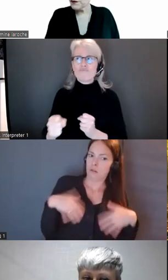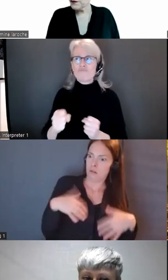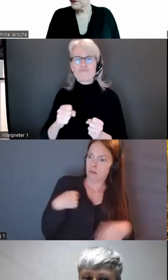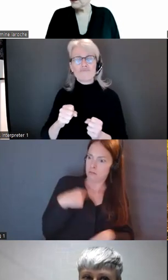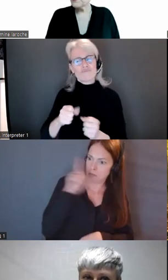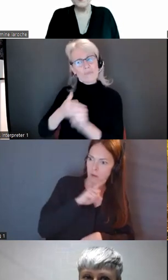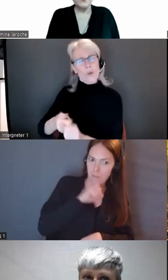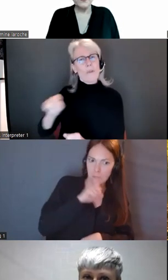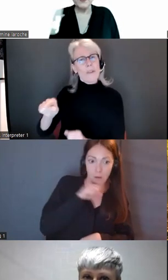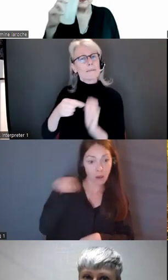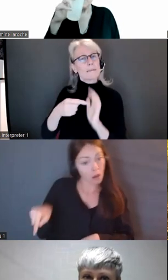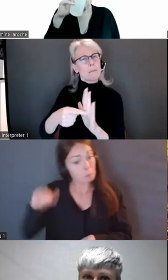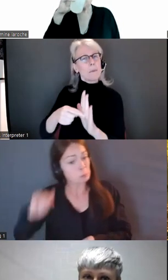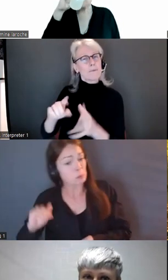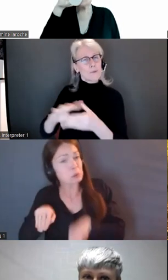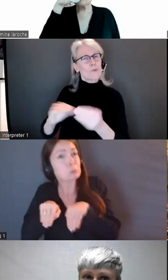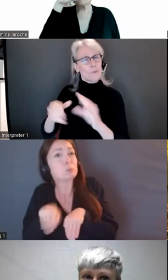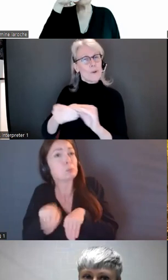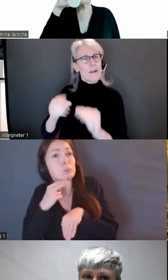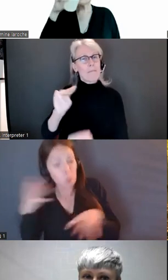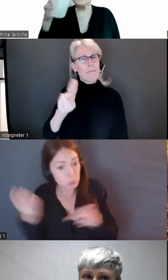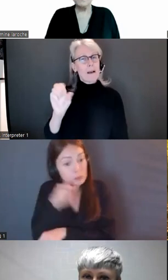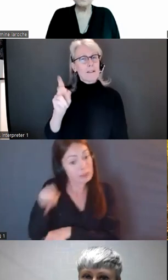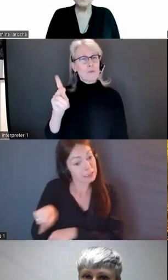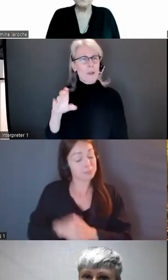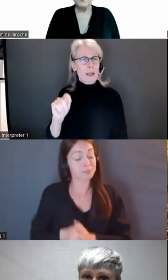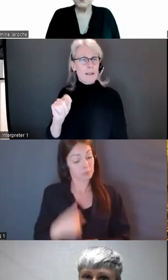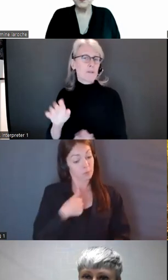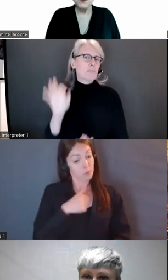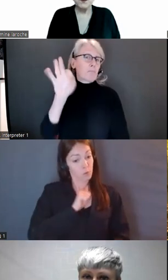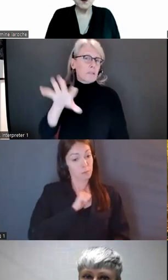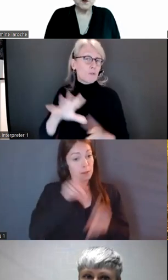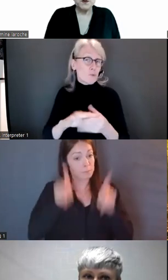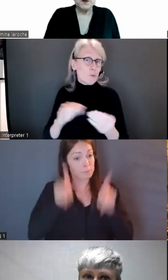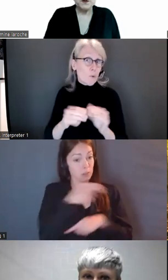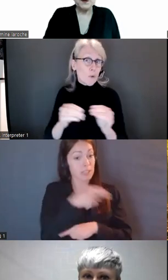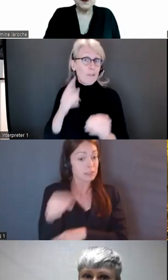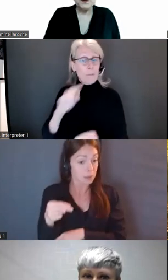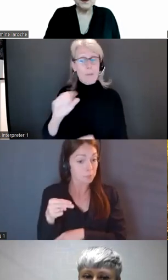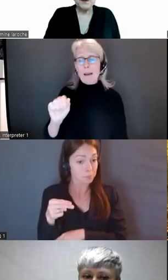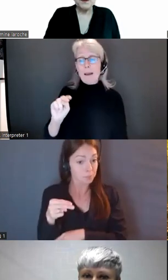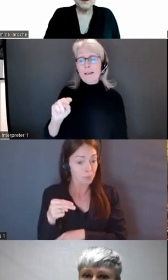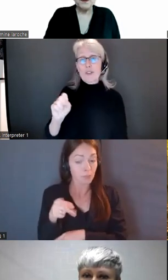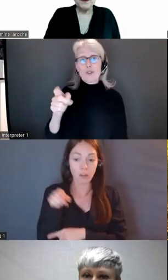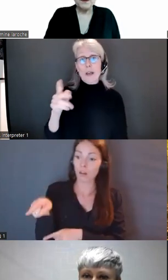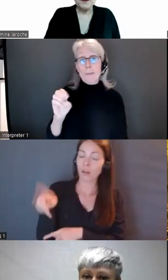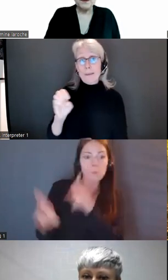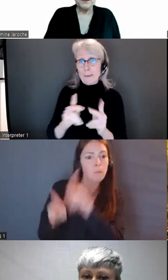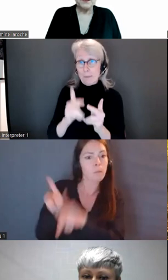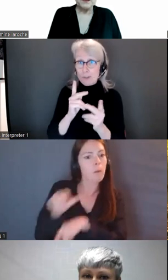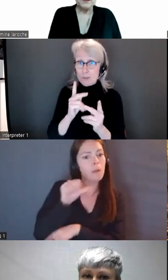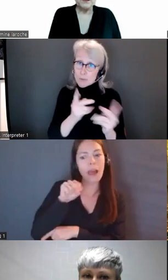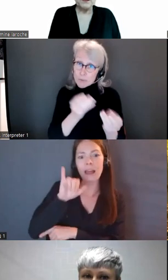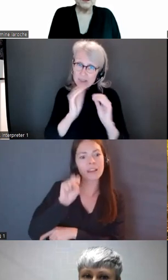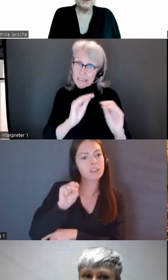muskrat. And I leave this story as a lesson from the Ishinabe peoples to remind us